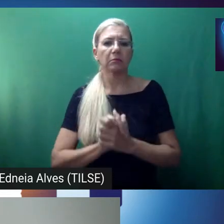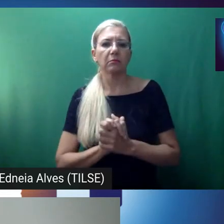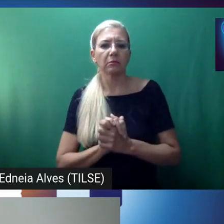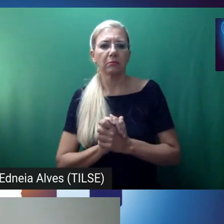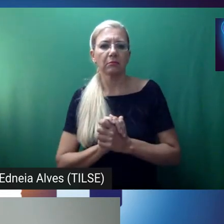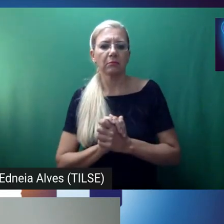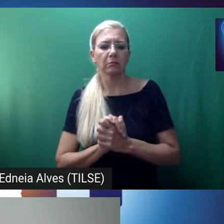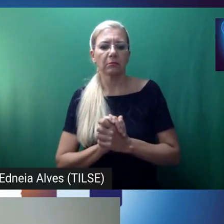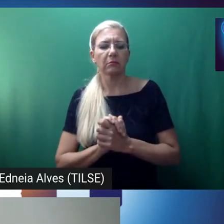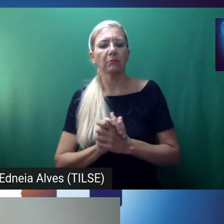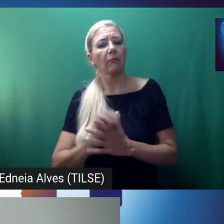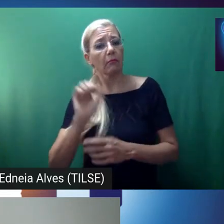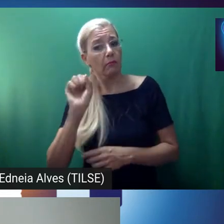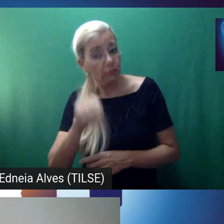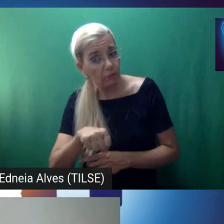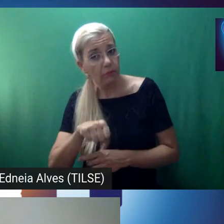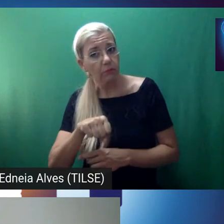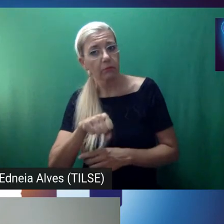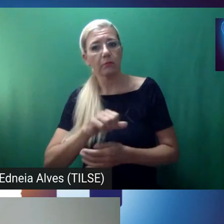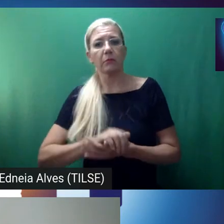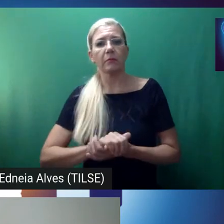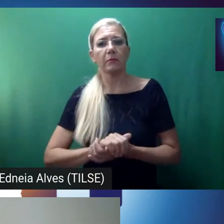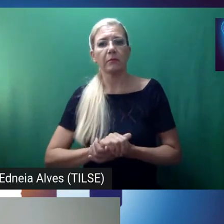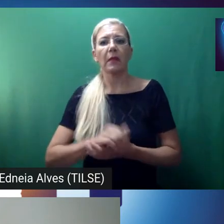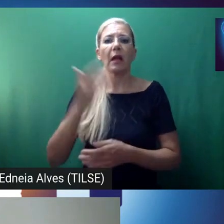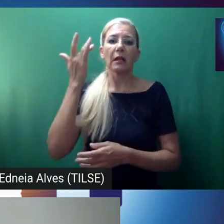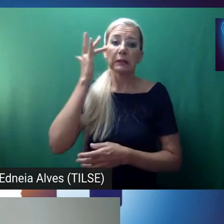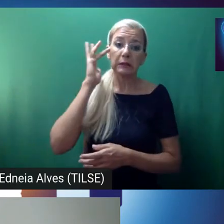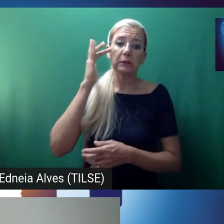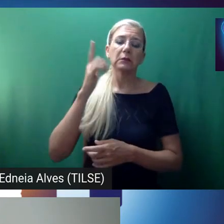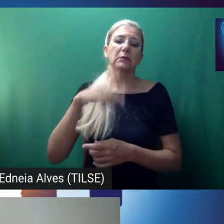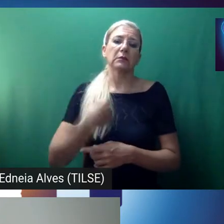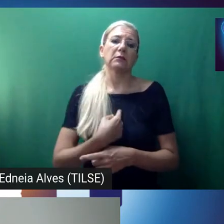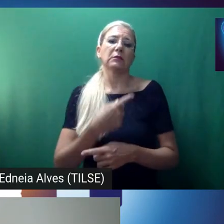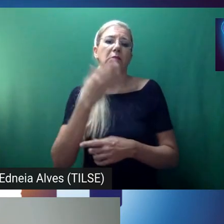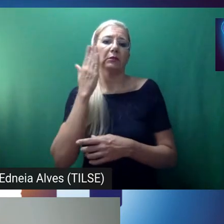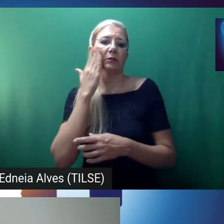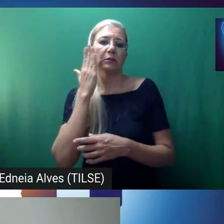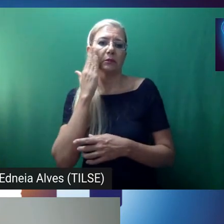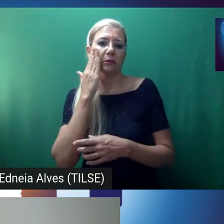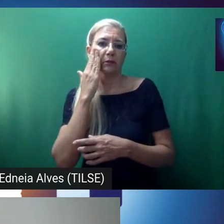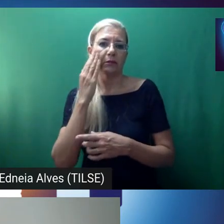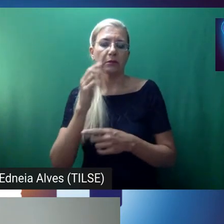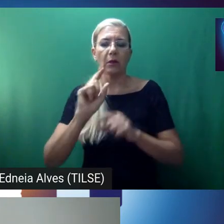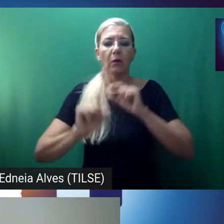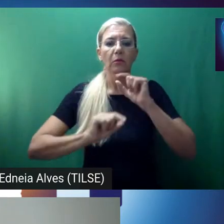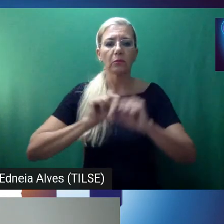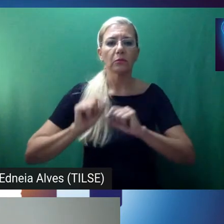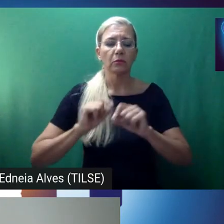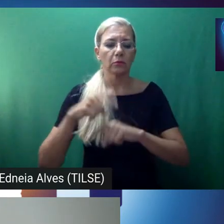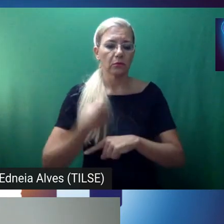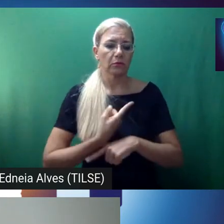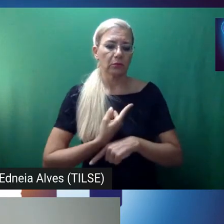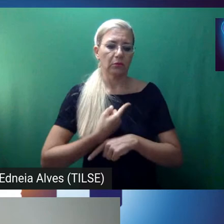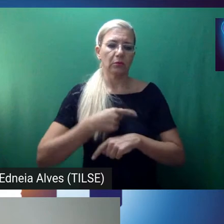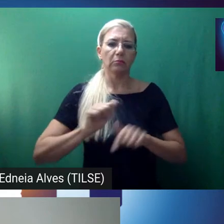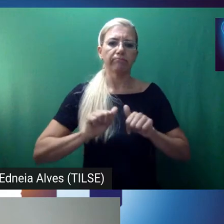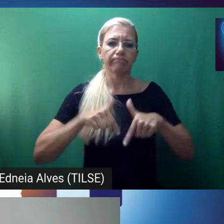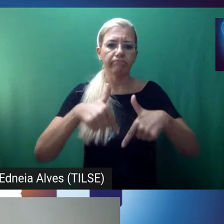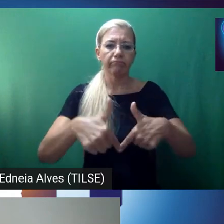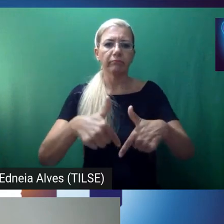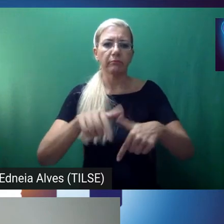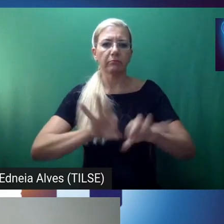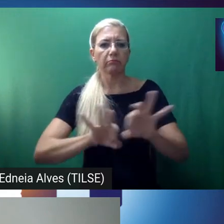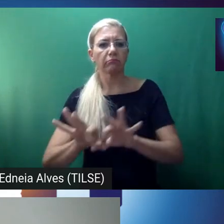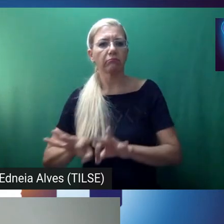Yeah, I think that, you know, that was, you know, one of the big points I did want to make. Institutional mandates